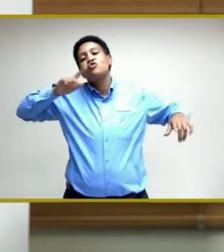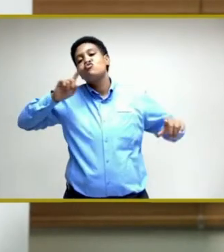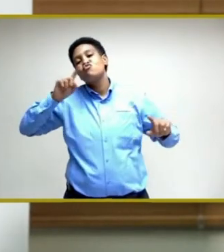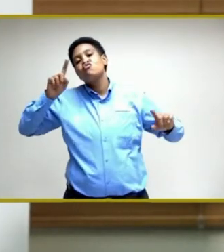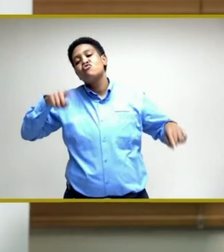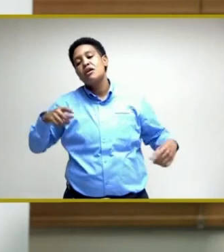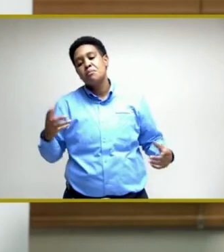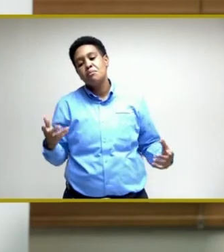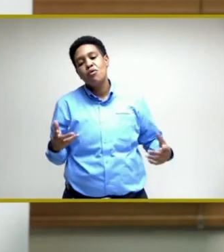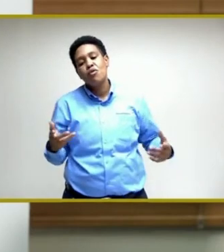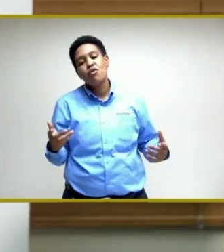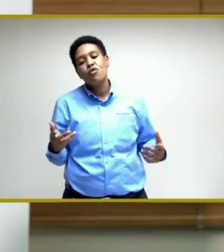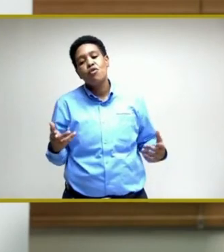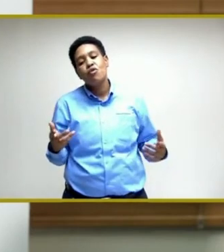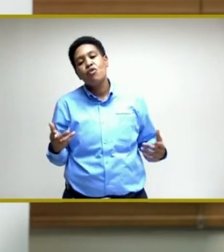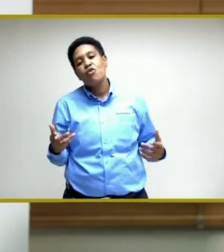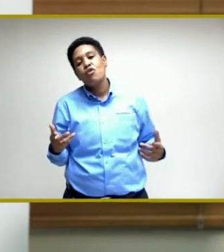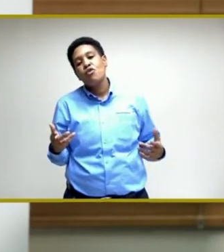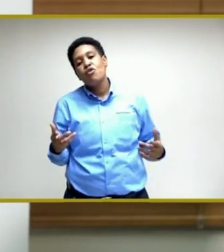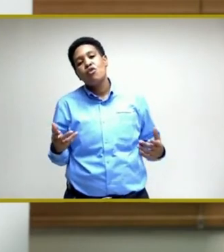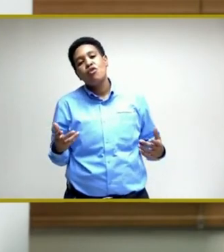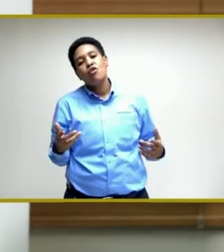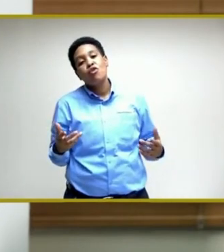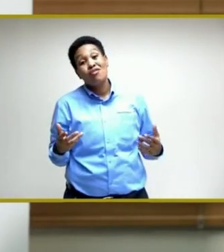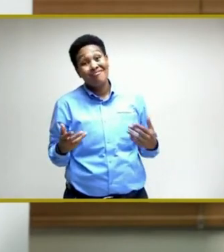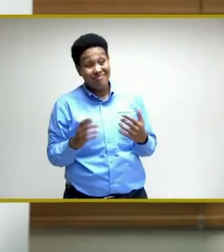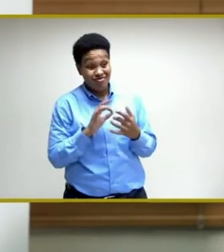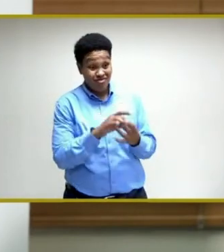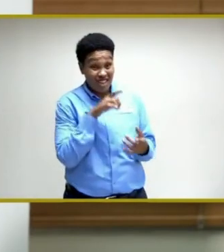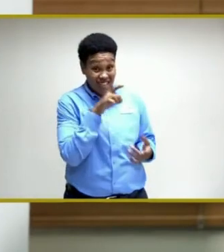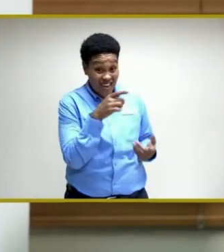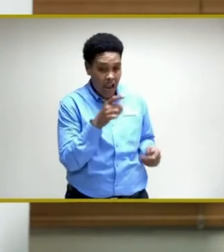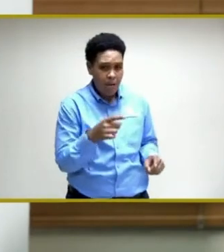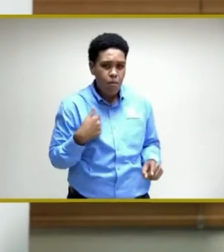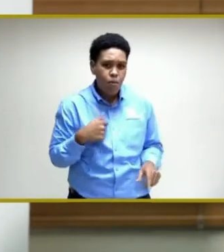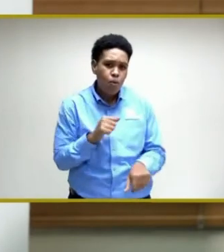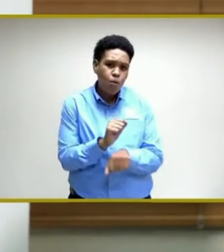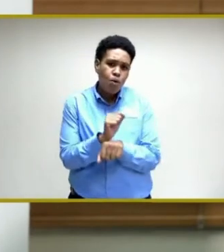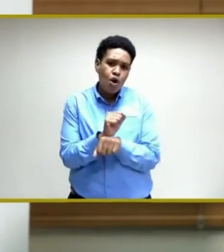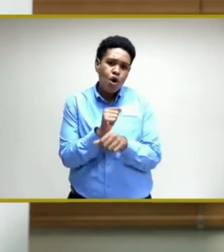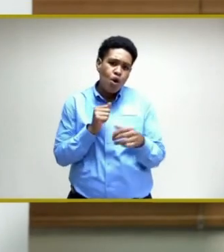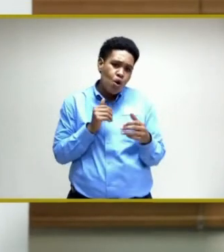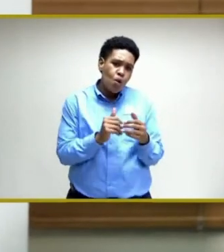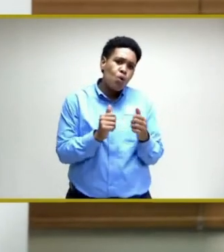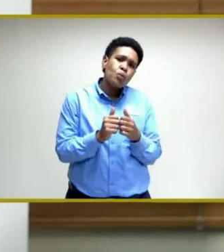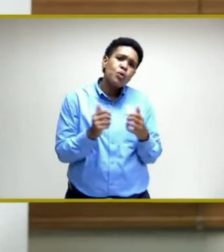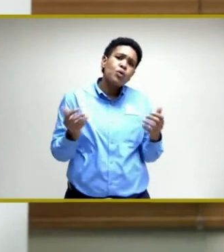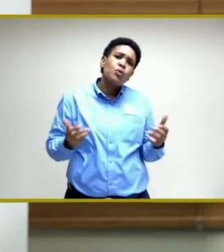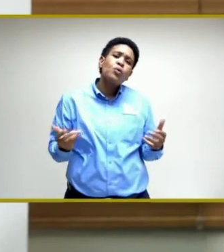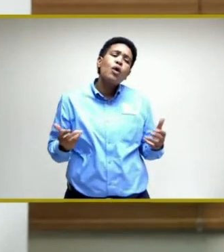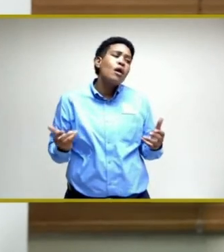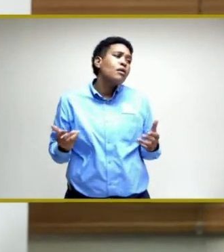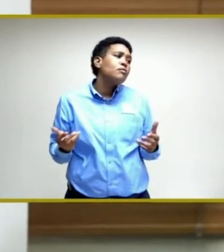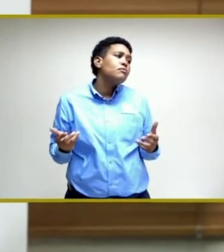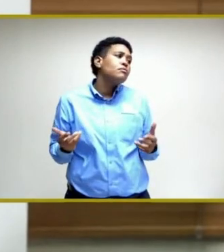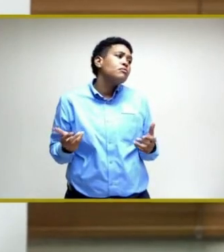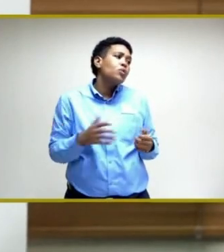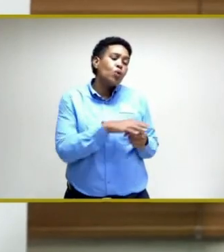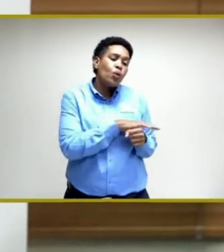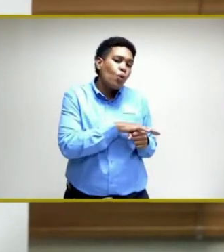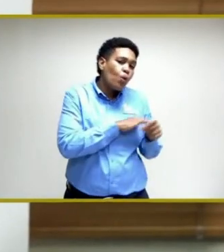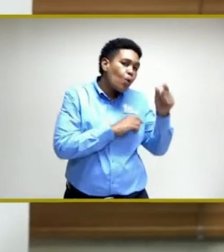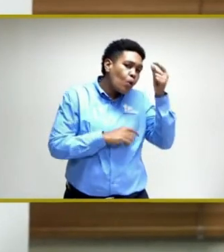on that. Now, we work closely with local